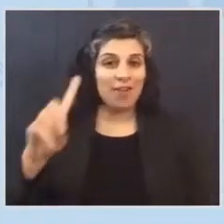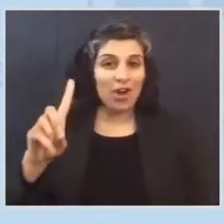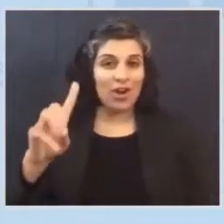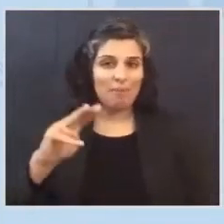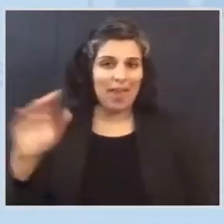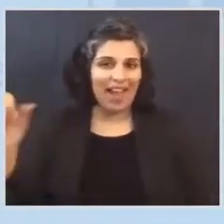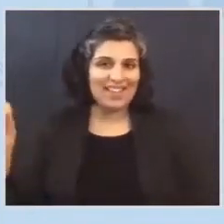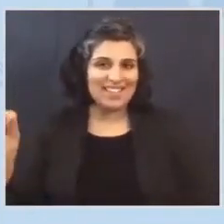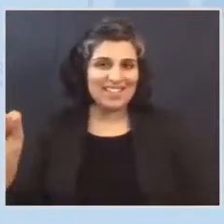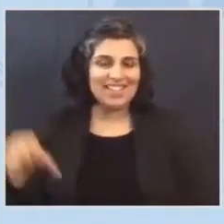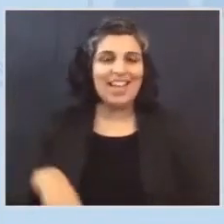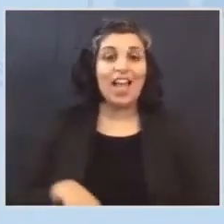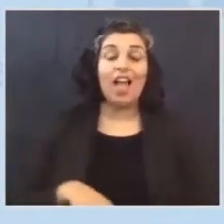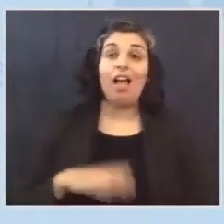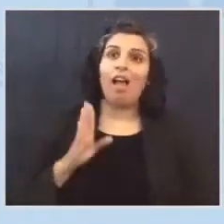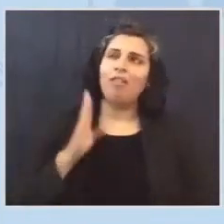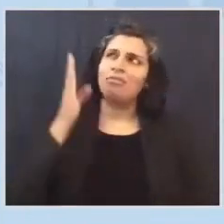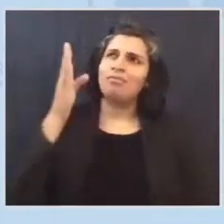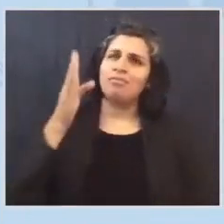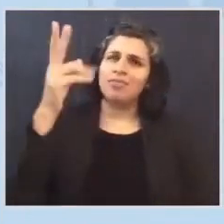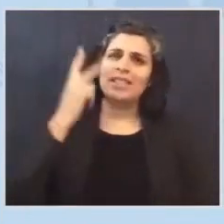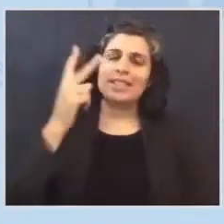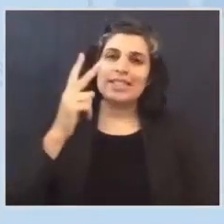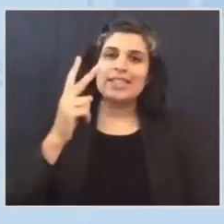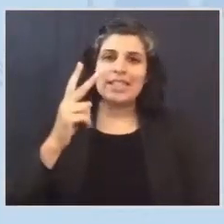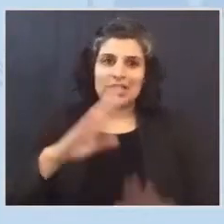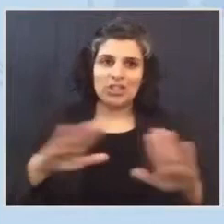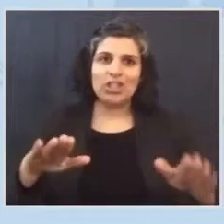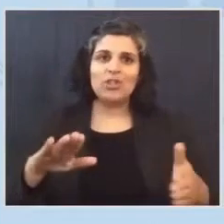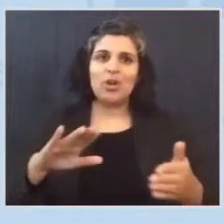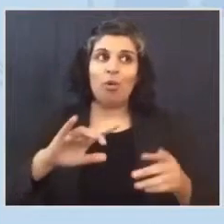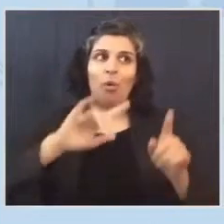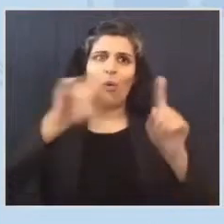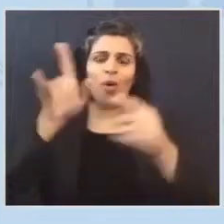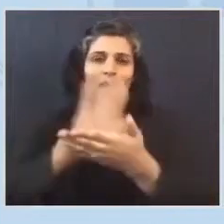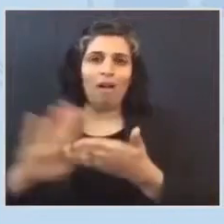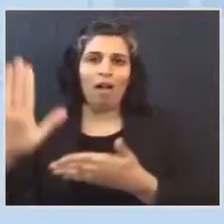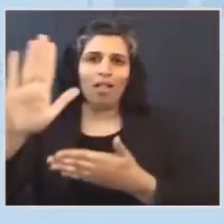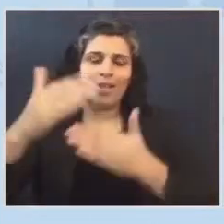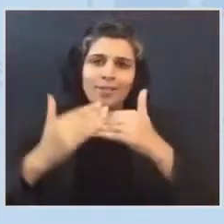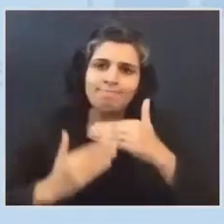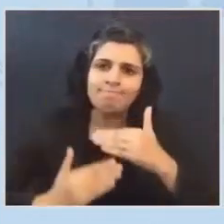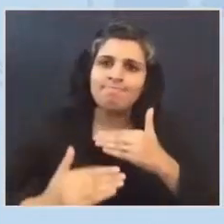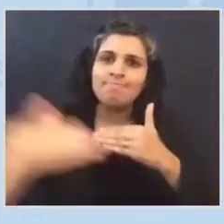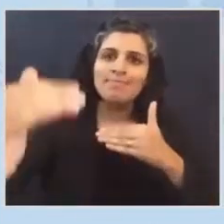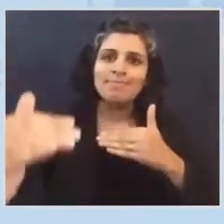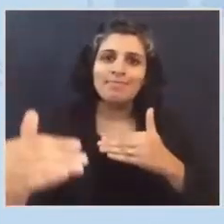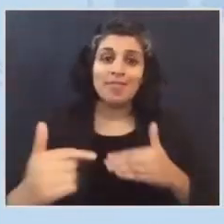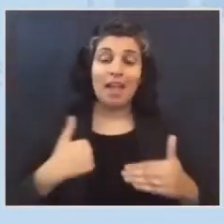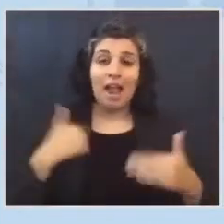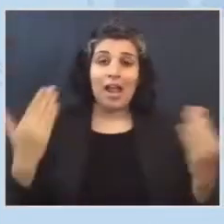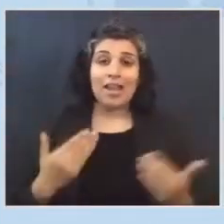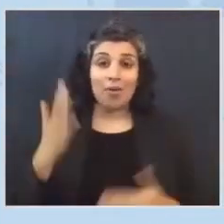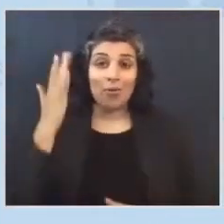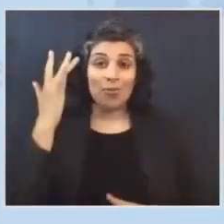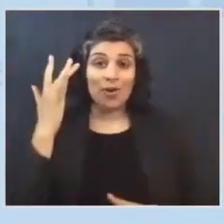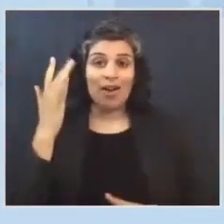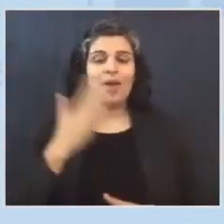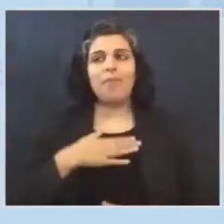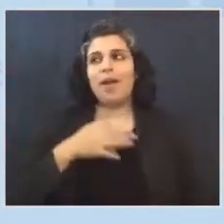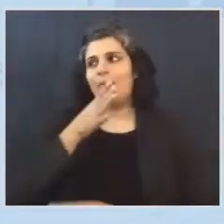see her children off to college and beyond. I'm here today thanks to my mother's grit,